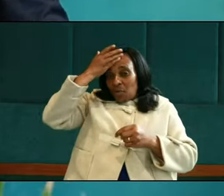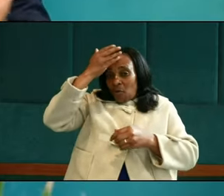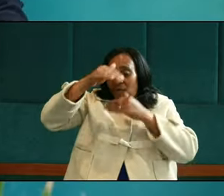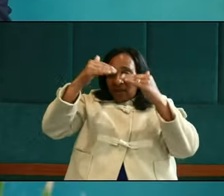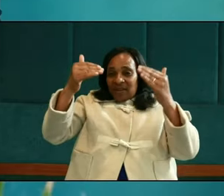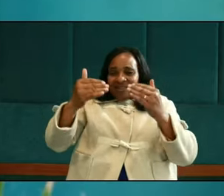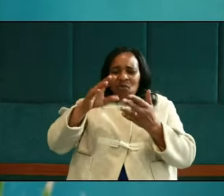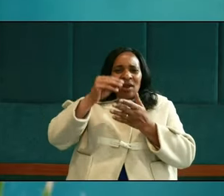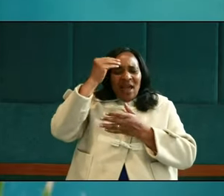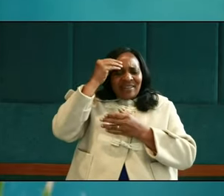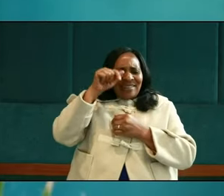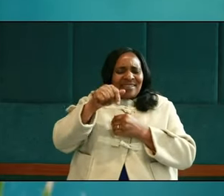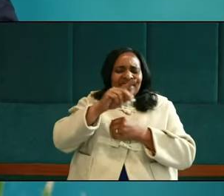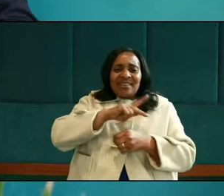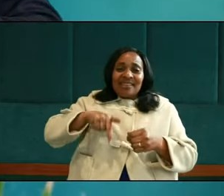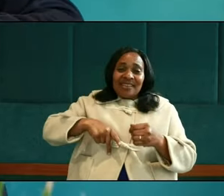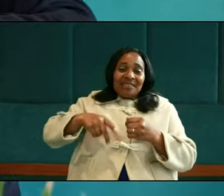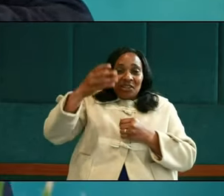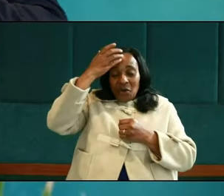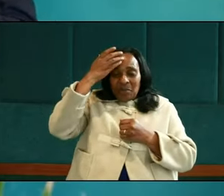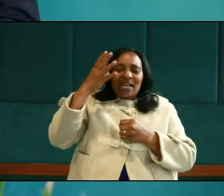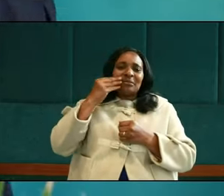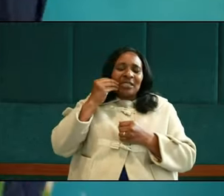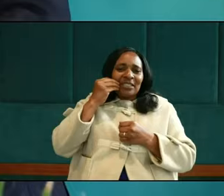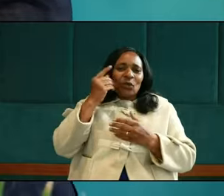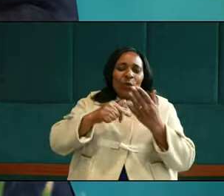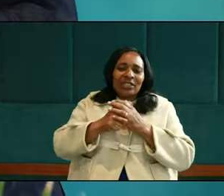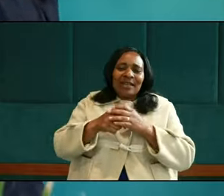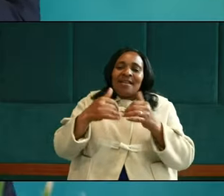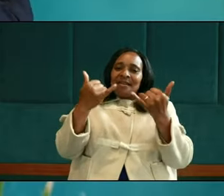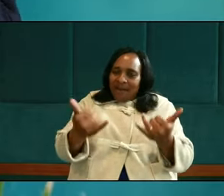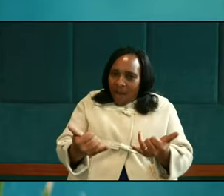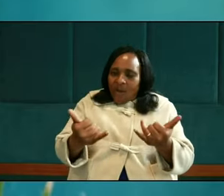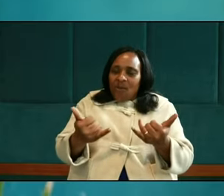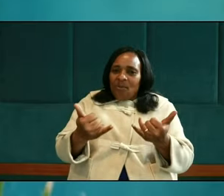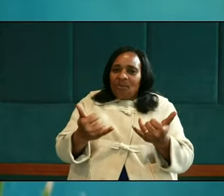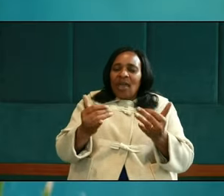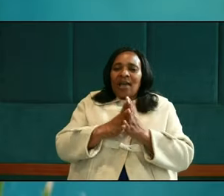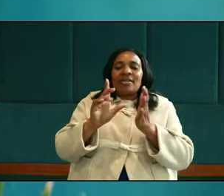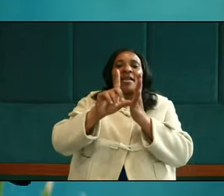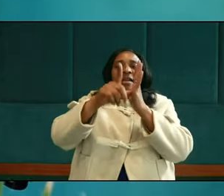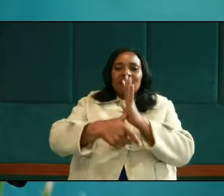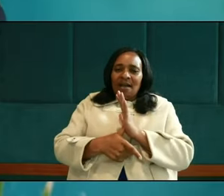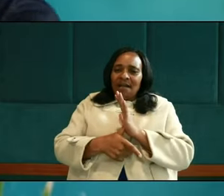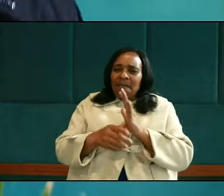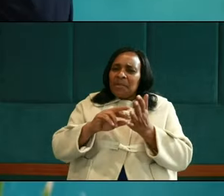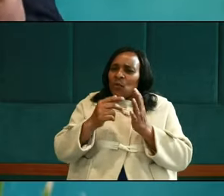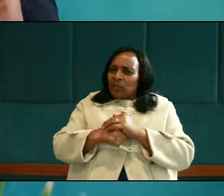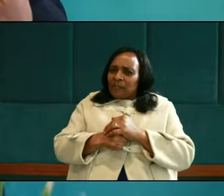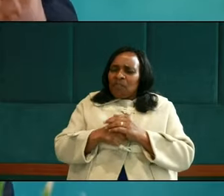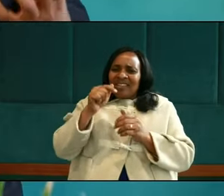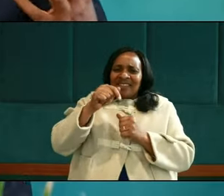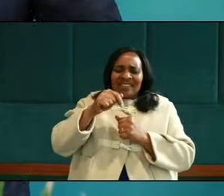We learned that that kingdom experience is both, you know, now and later. In other words, it is